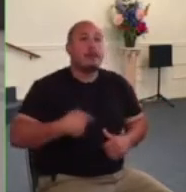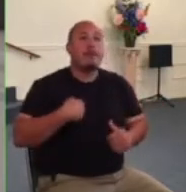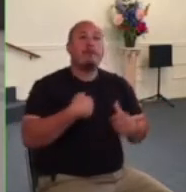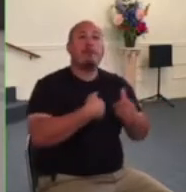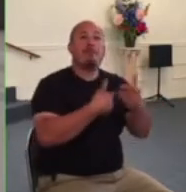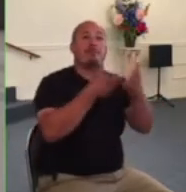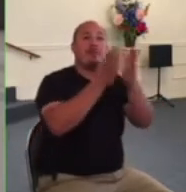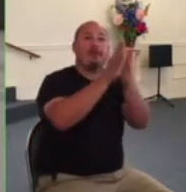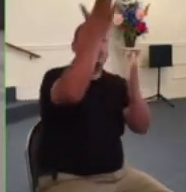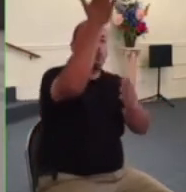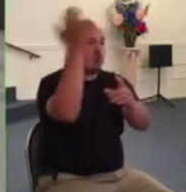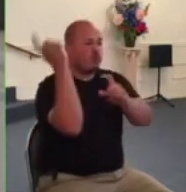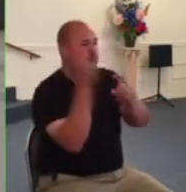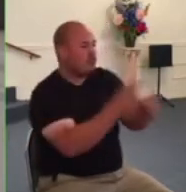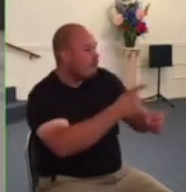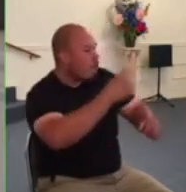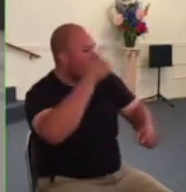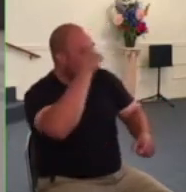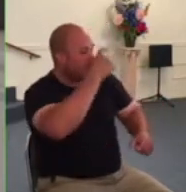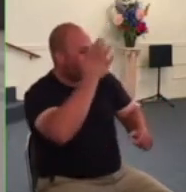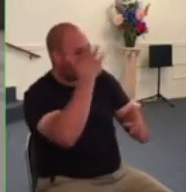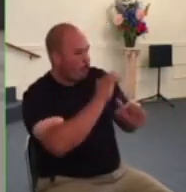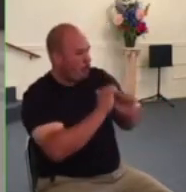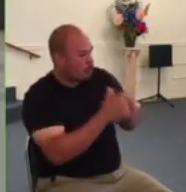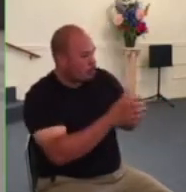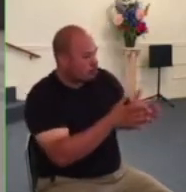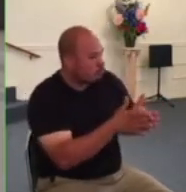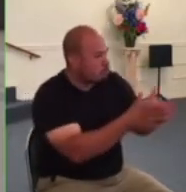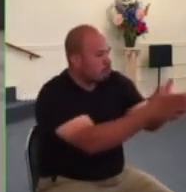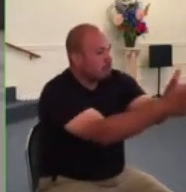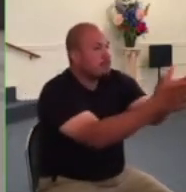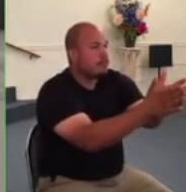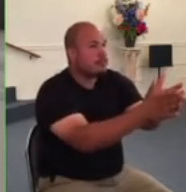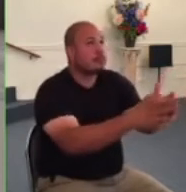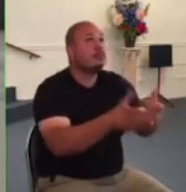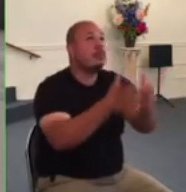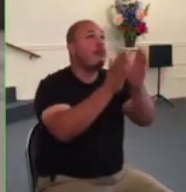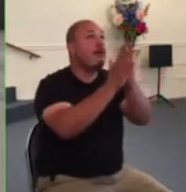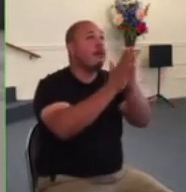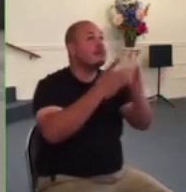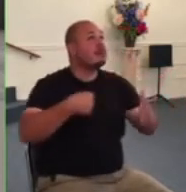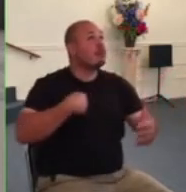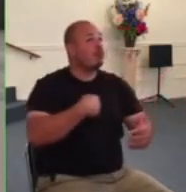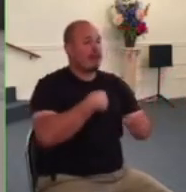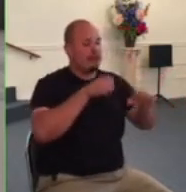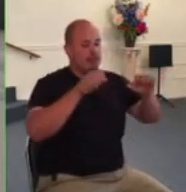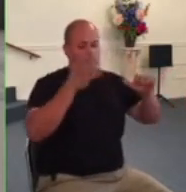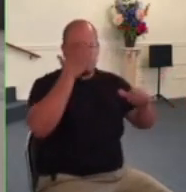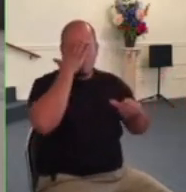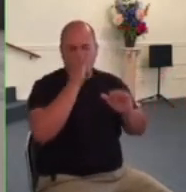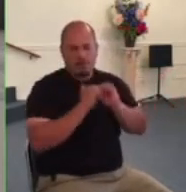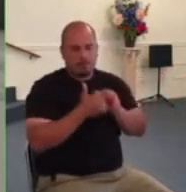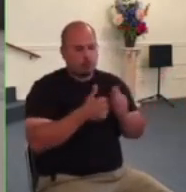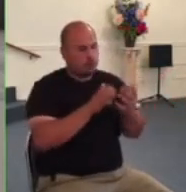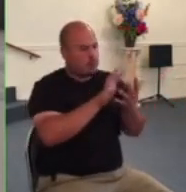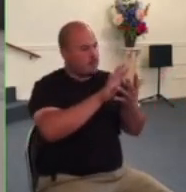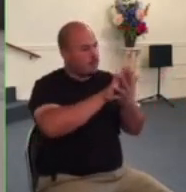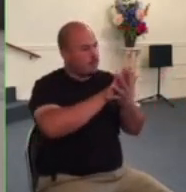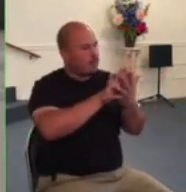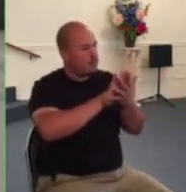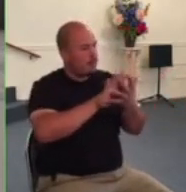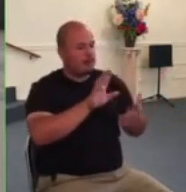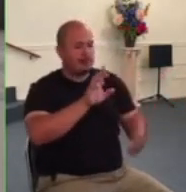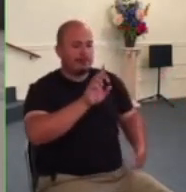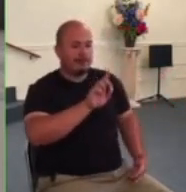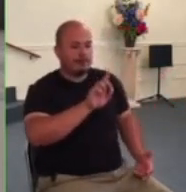and we pray lord that you would help us to discern correctly and uh and wisely what is the right thing to do in